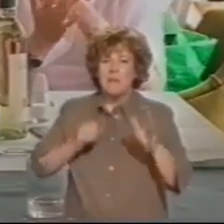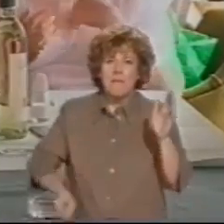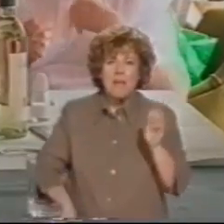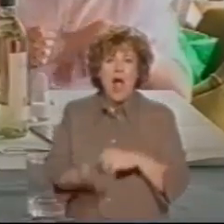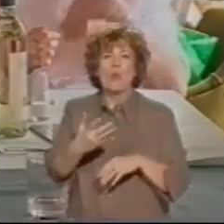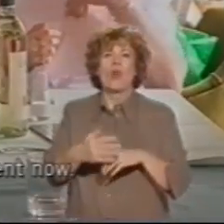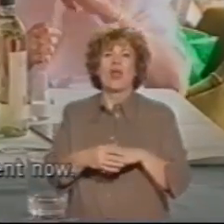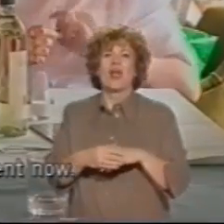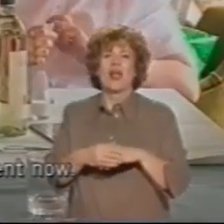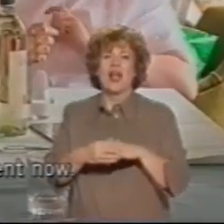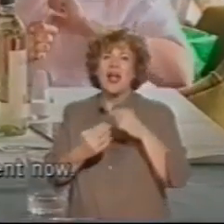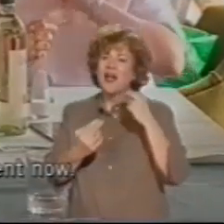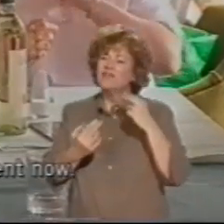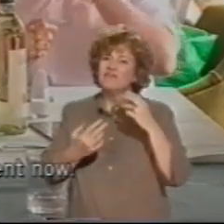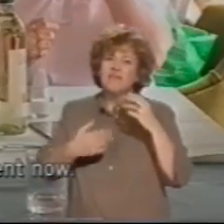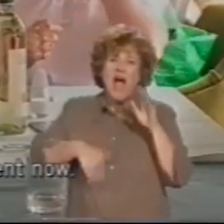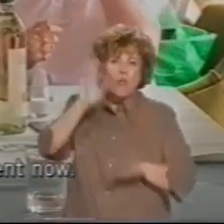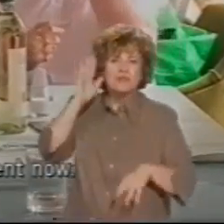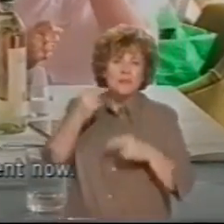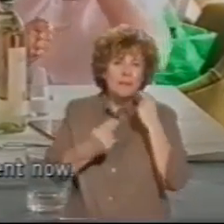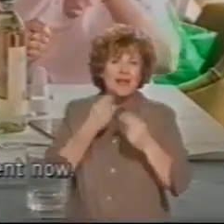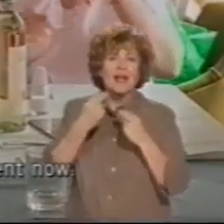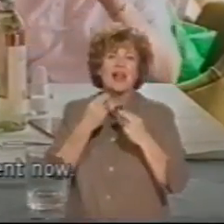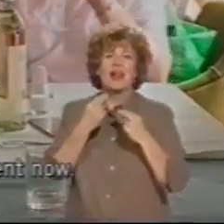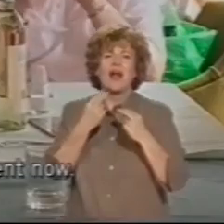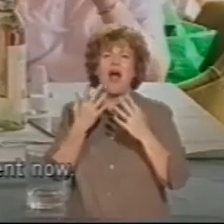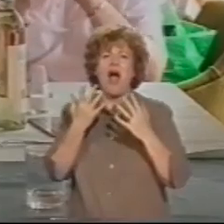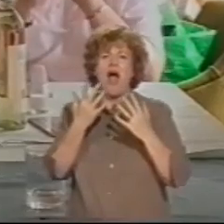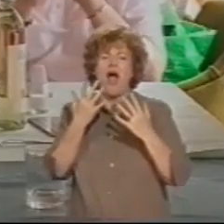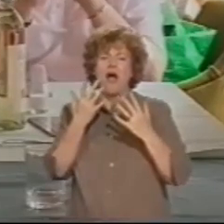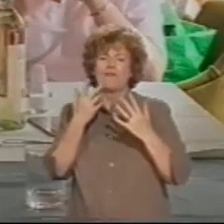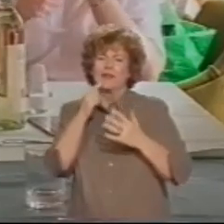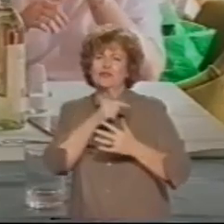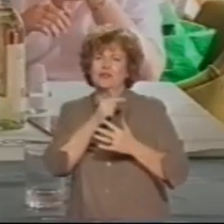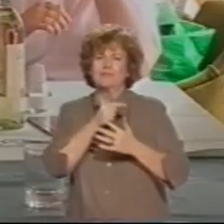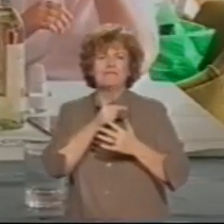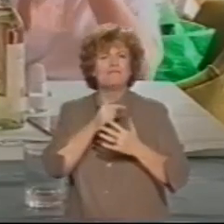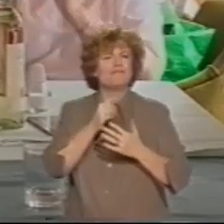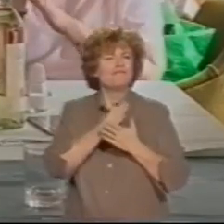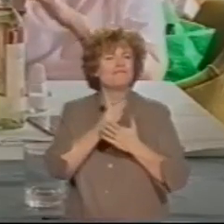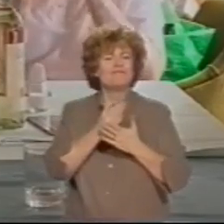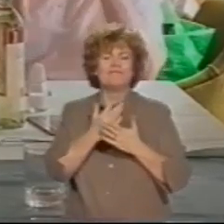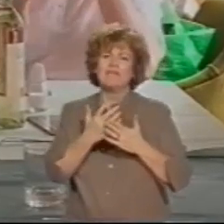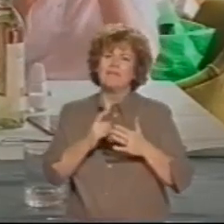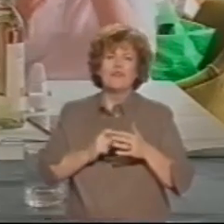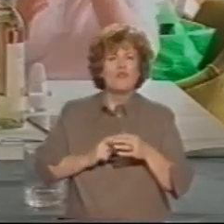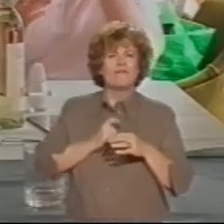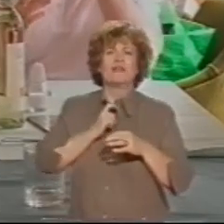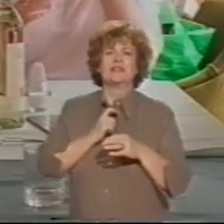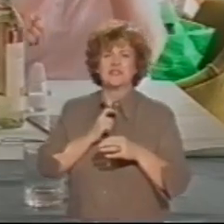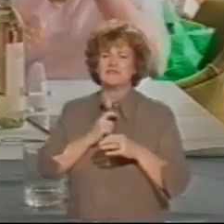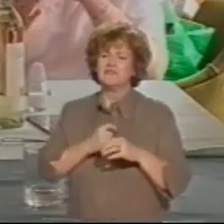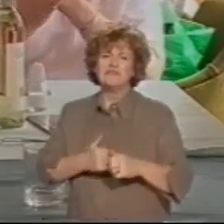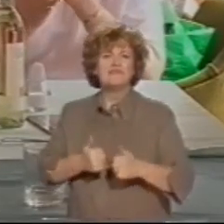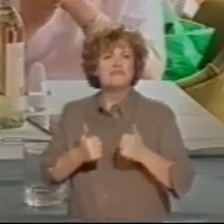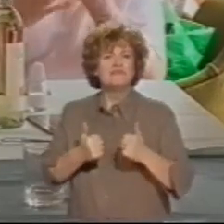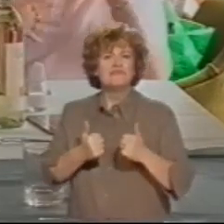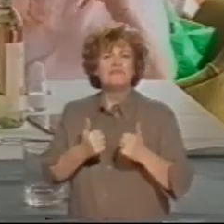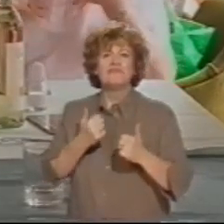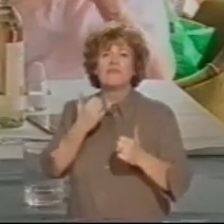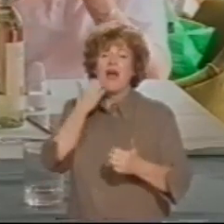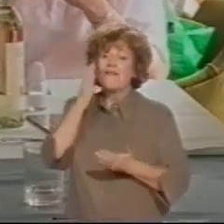She feels more confident now, there's no problem. Every month